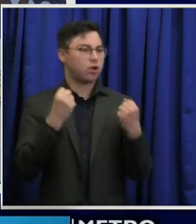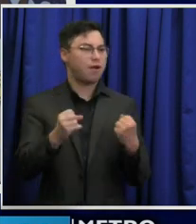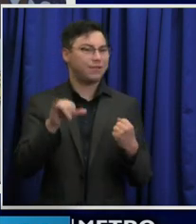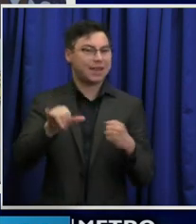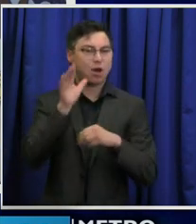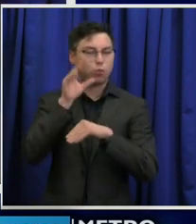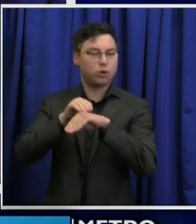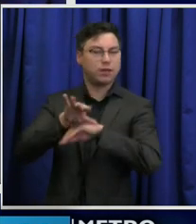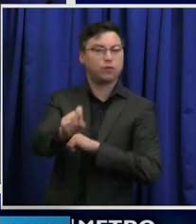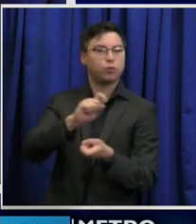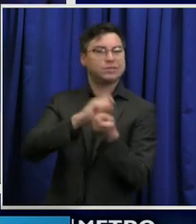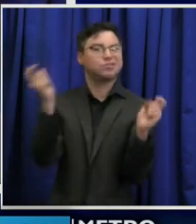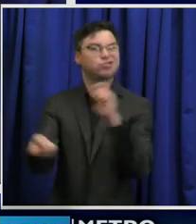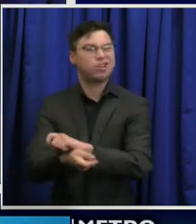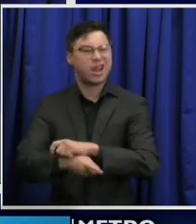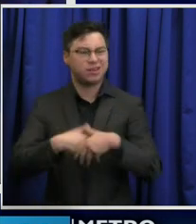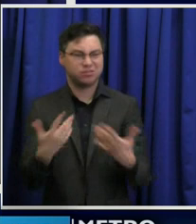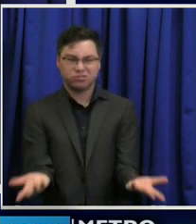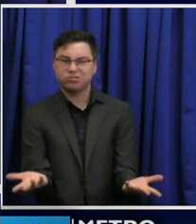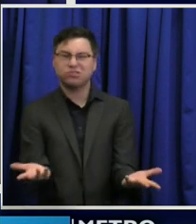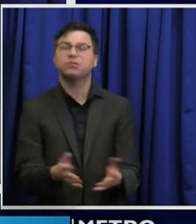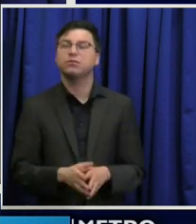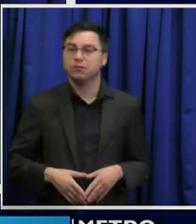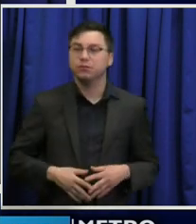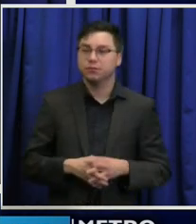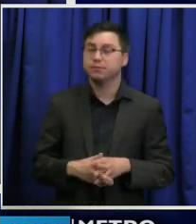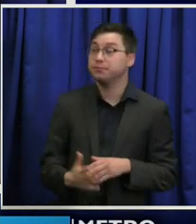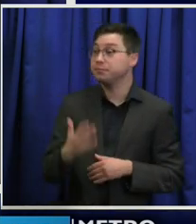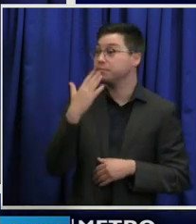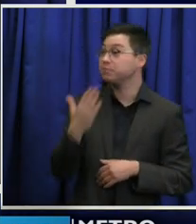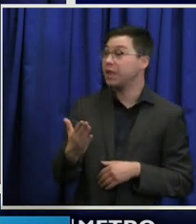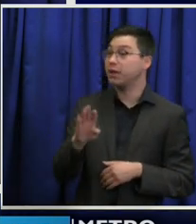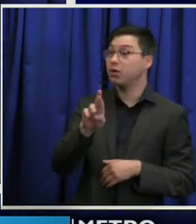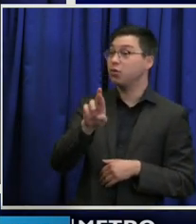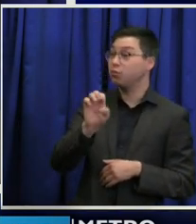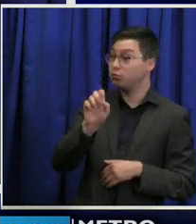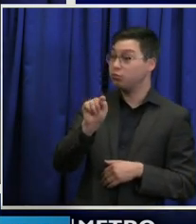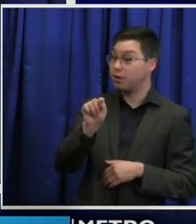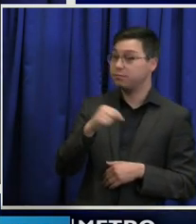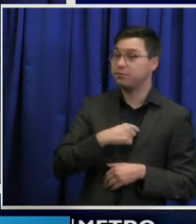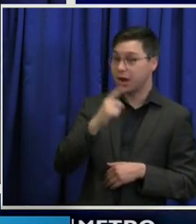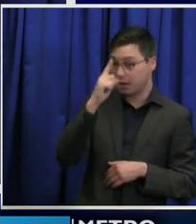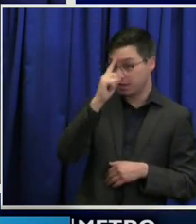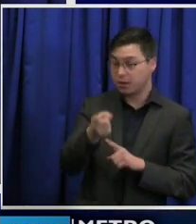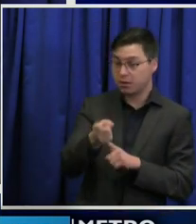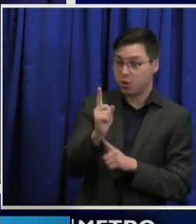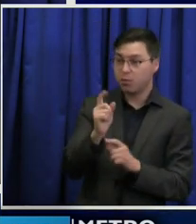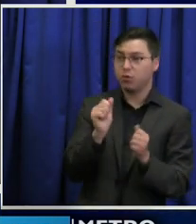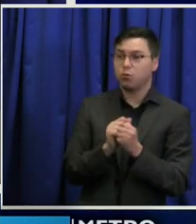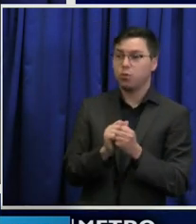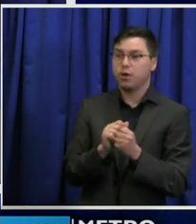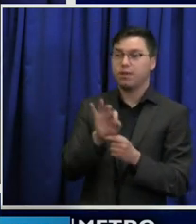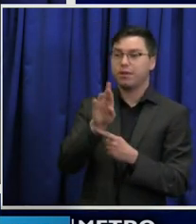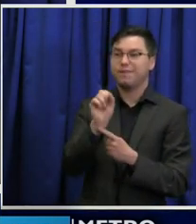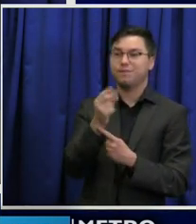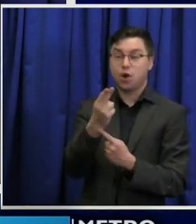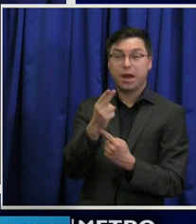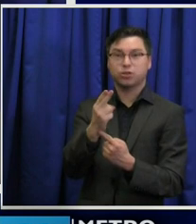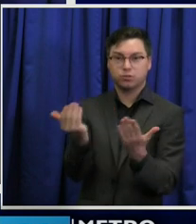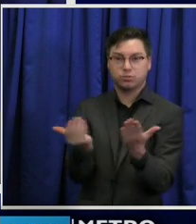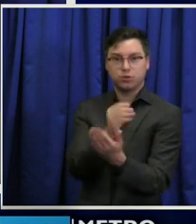Um, well, thank you, Brett. I, I do think that there's a moment with a fresh federal response,